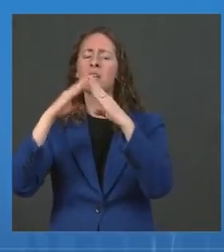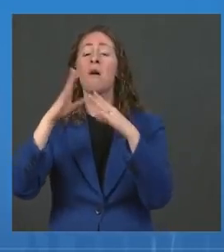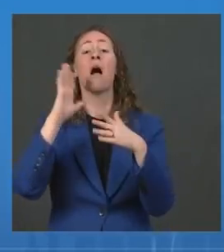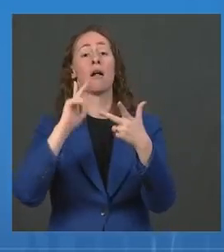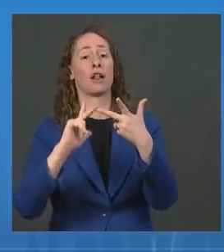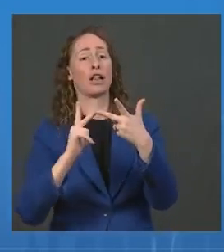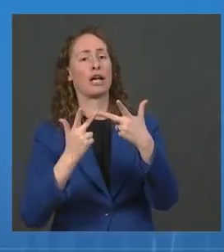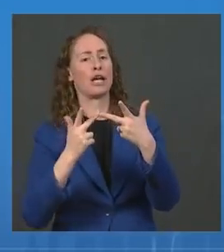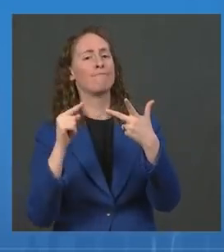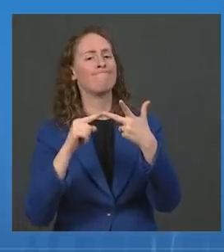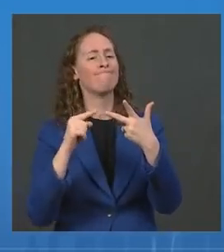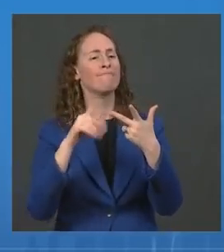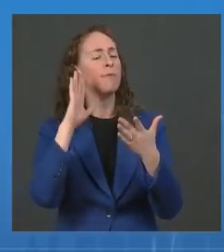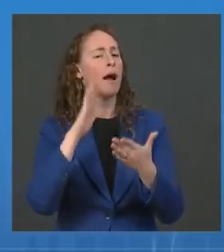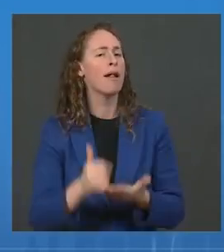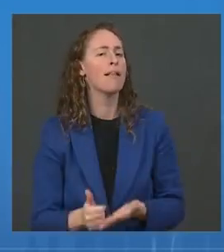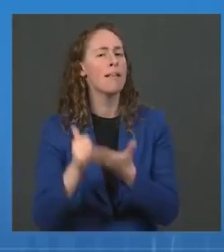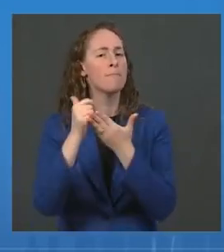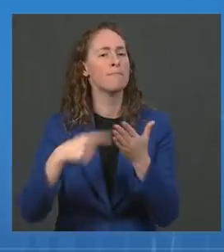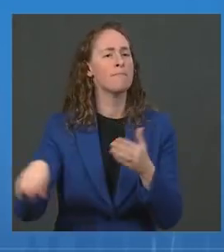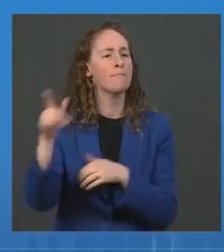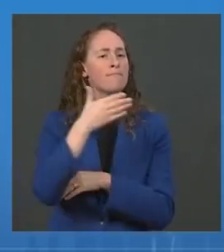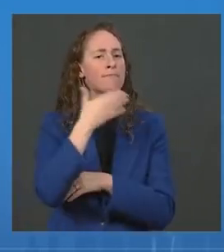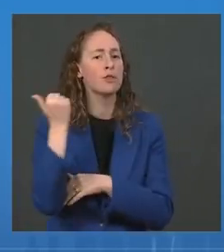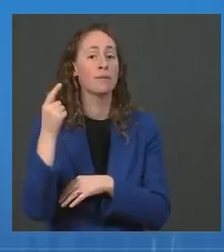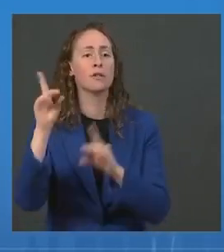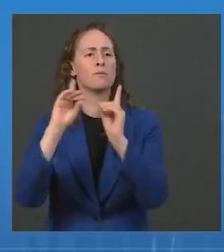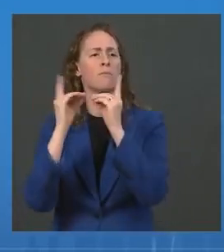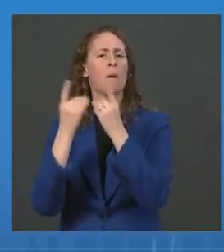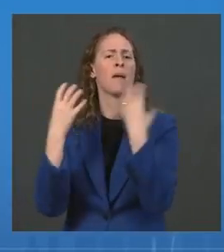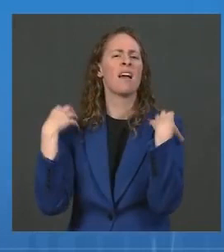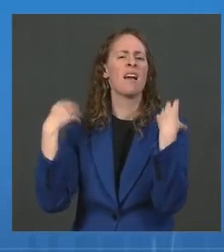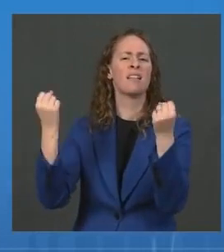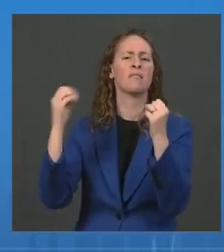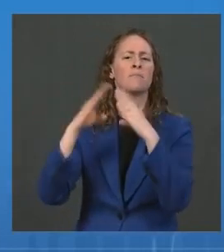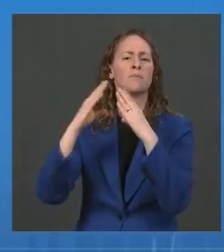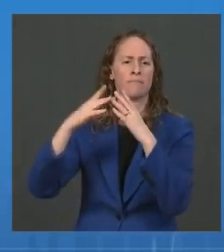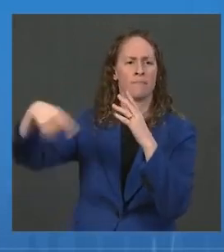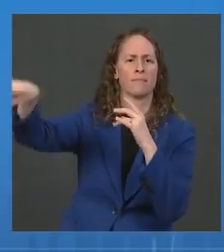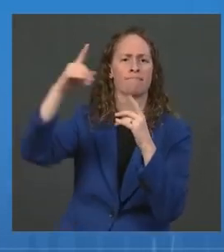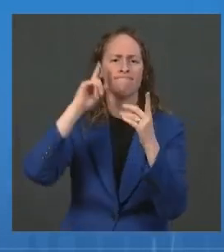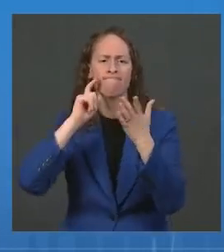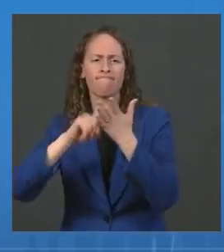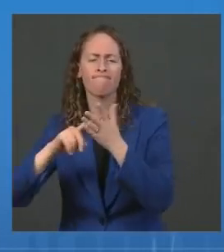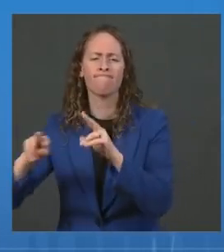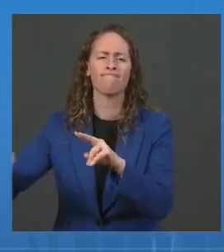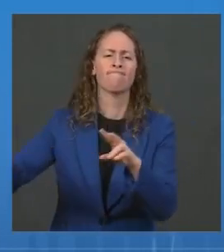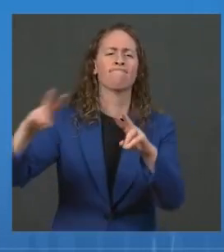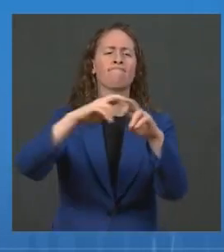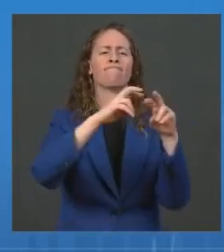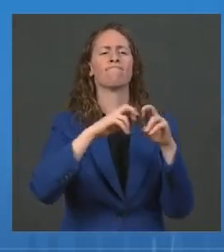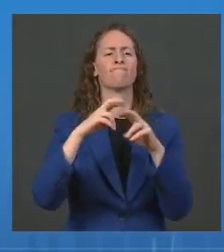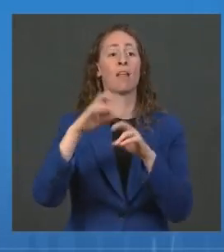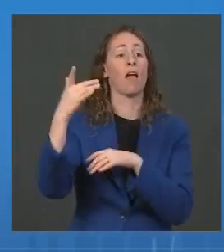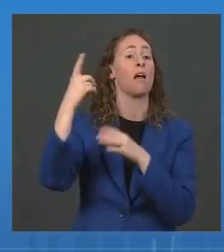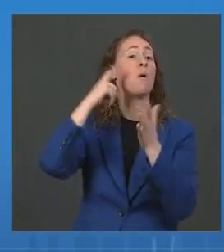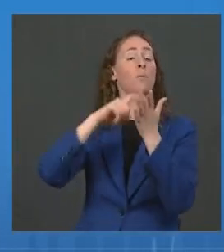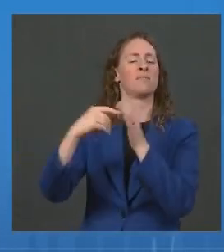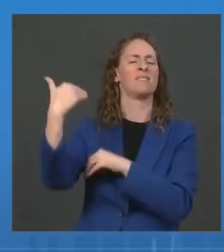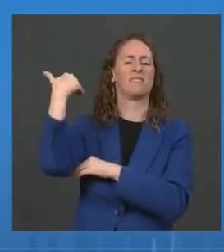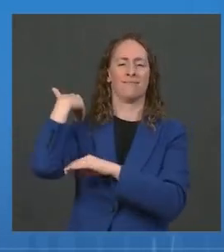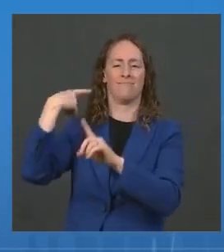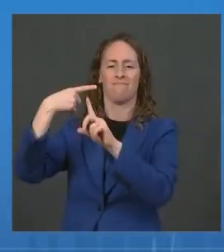from the Department of Health and Human Services and laid out that plan last week, which will be continued last month, which will be contingent on FDA